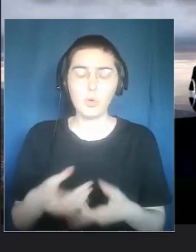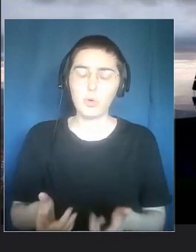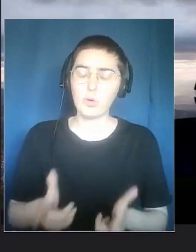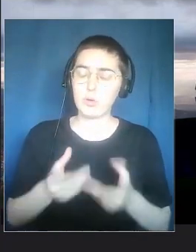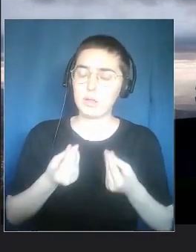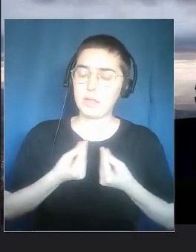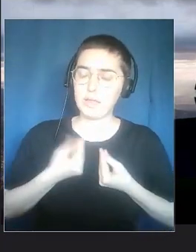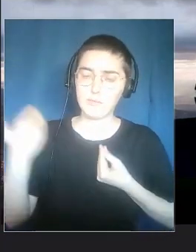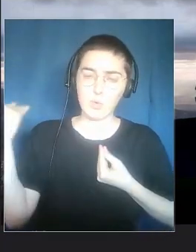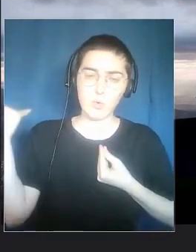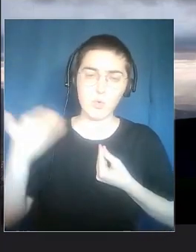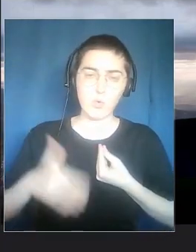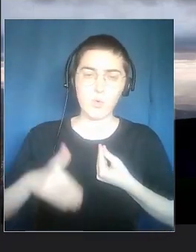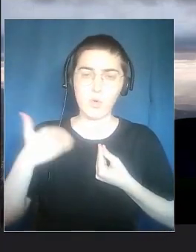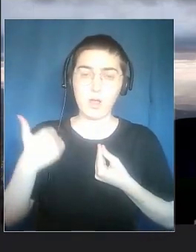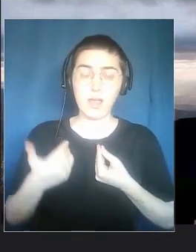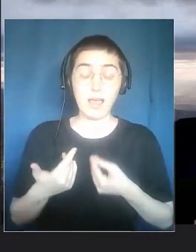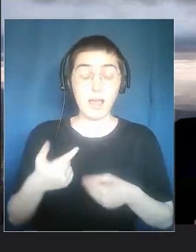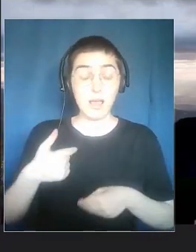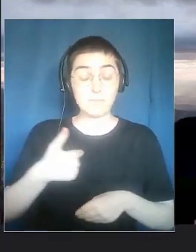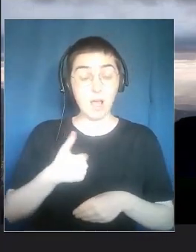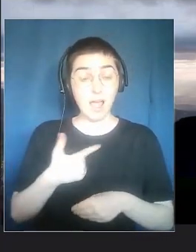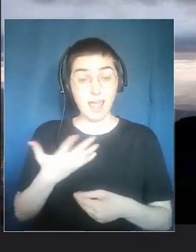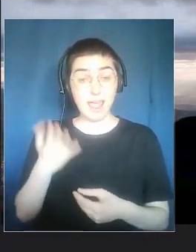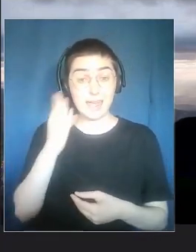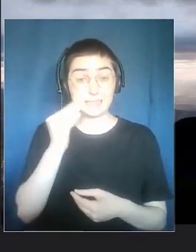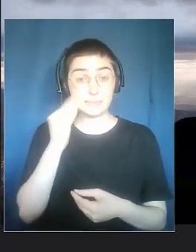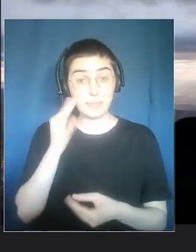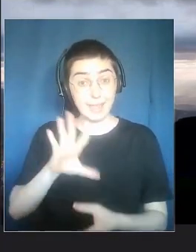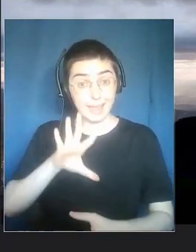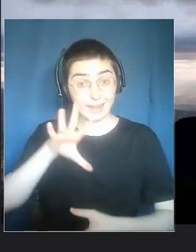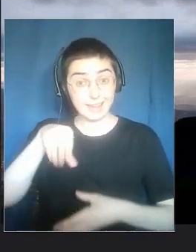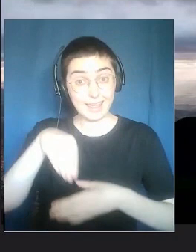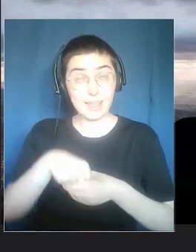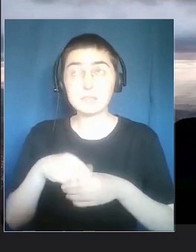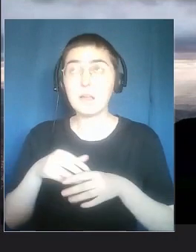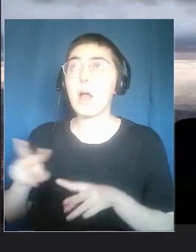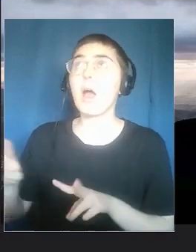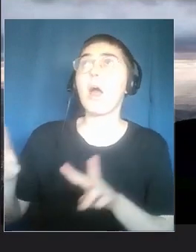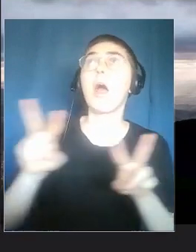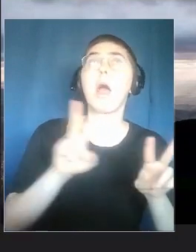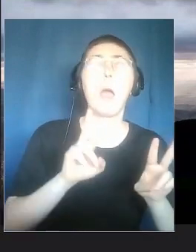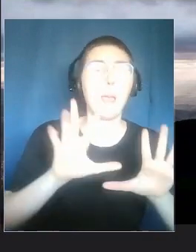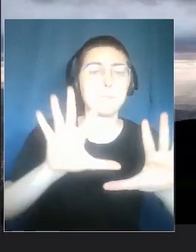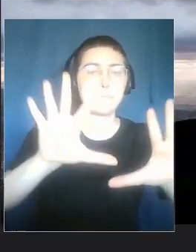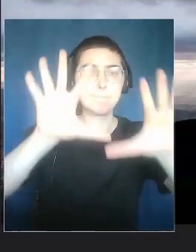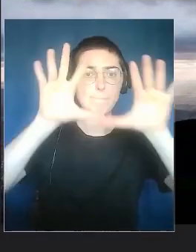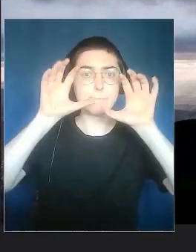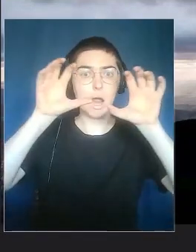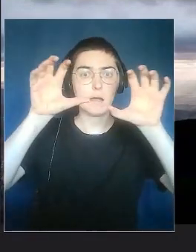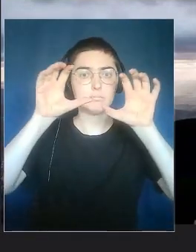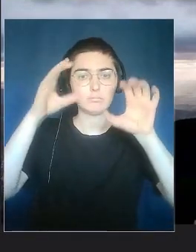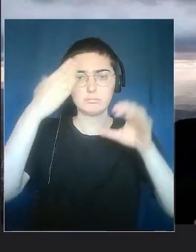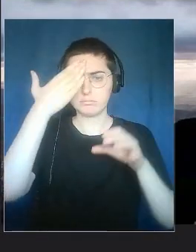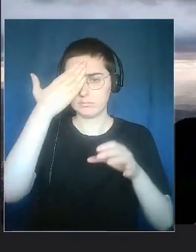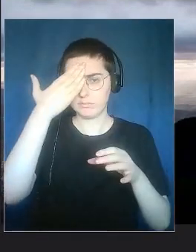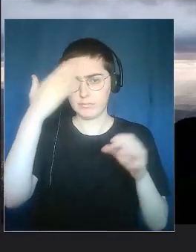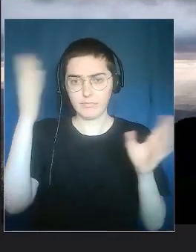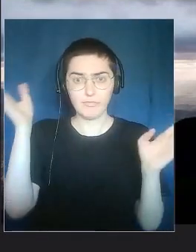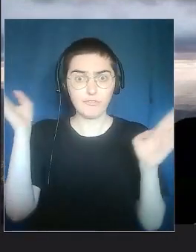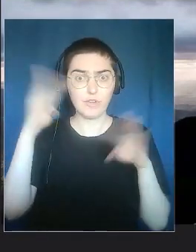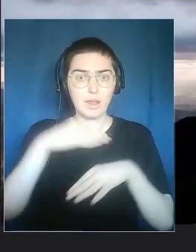difference, experiencing things makes them unforgettable.